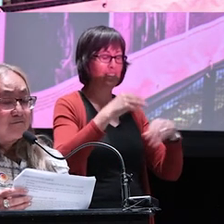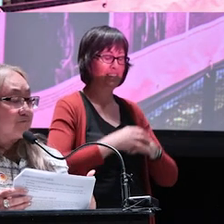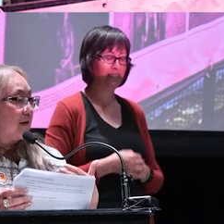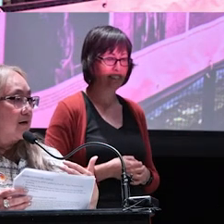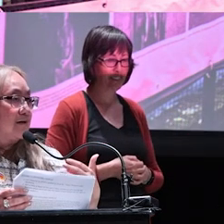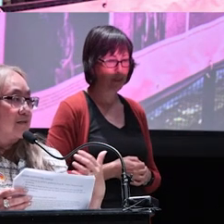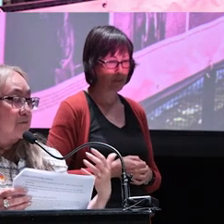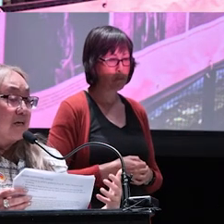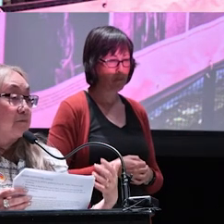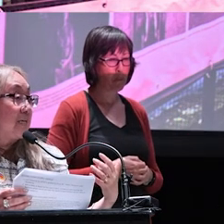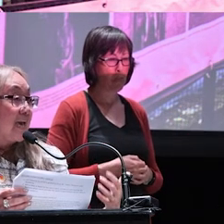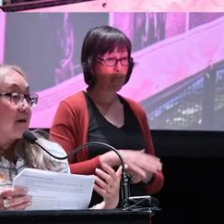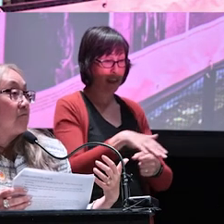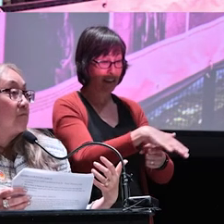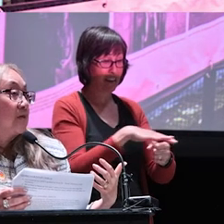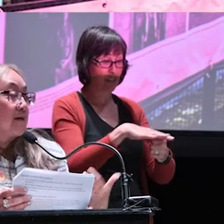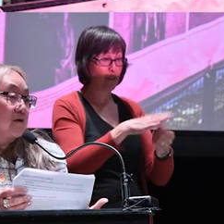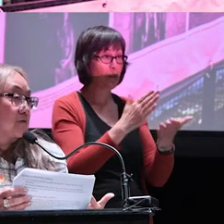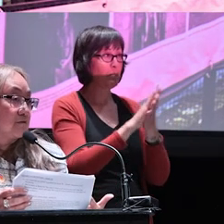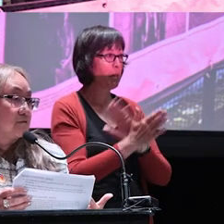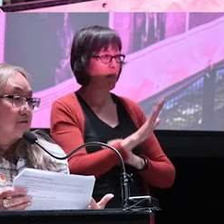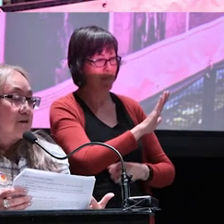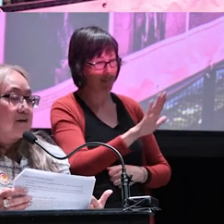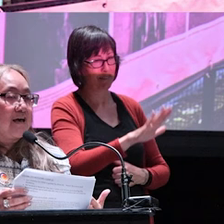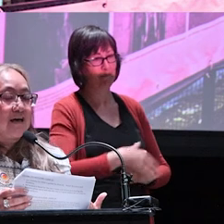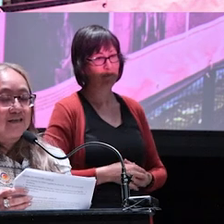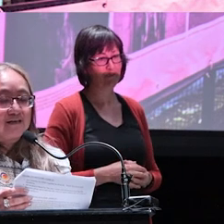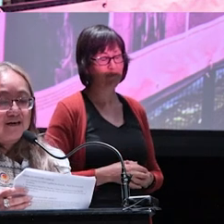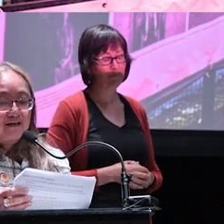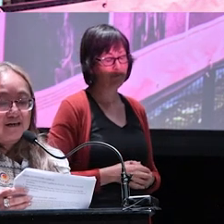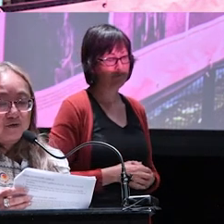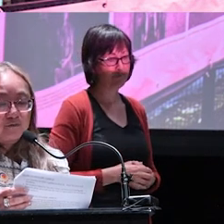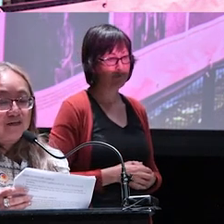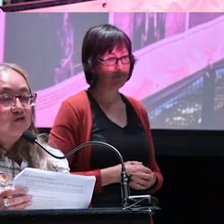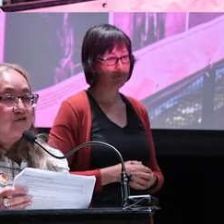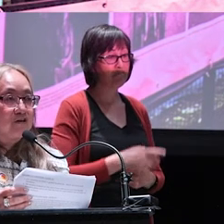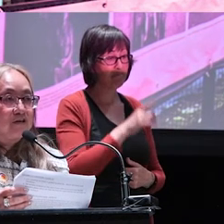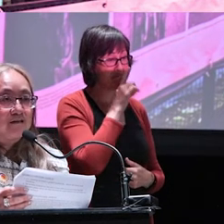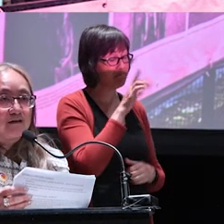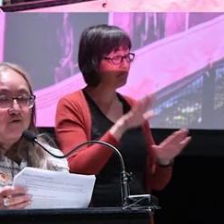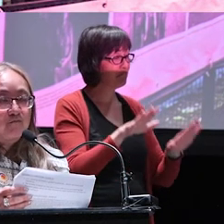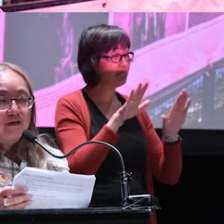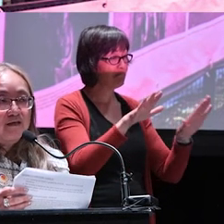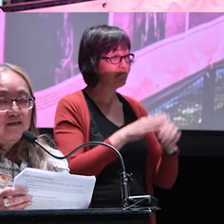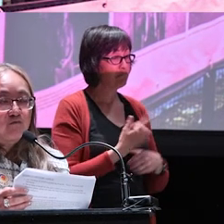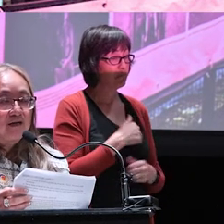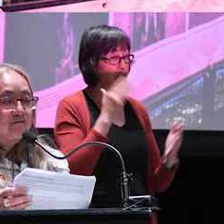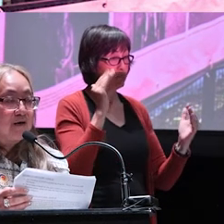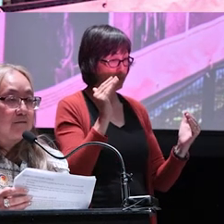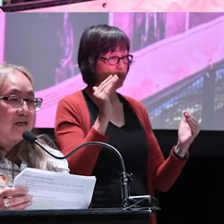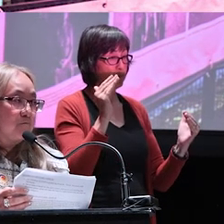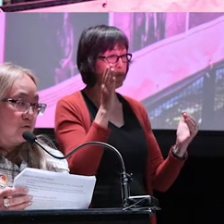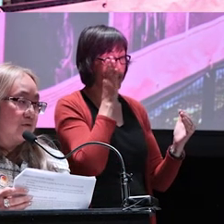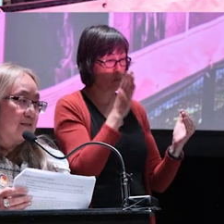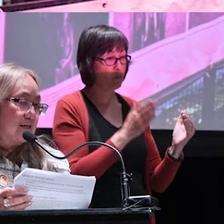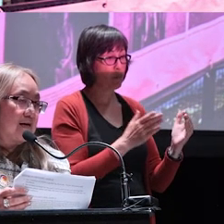the space became theirs. And it was really extraordinary, and we're hoping it is one of